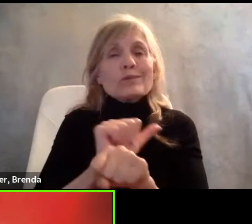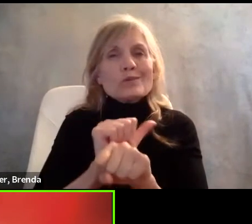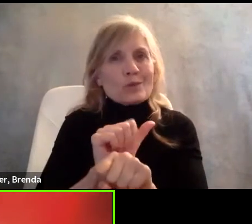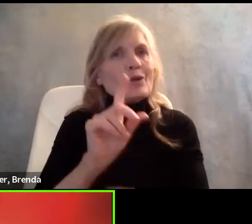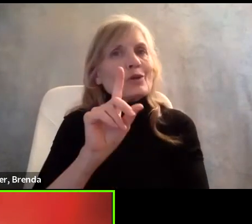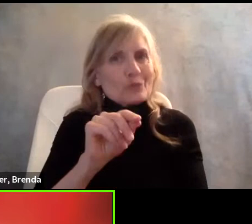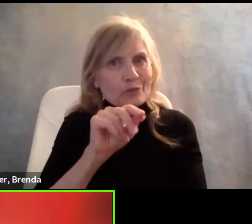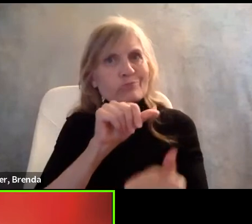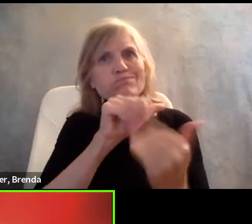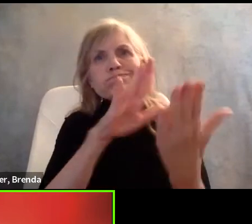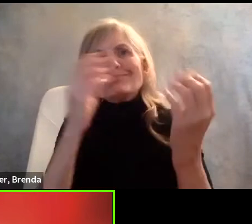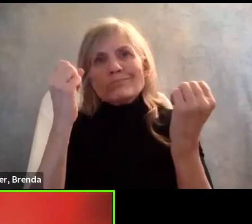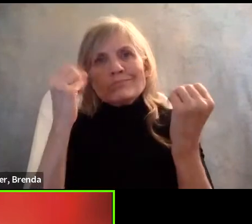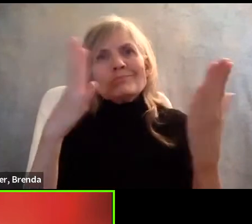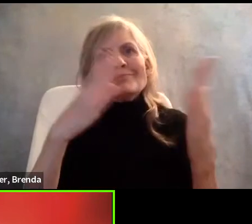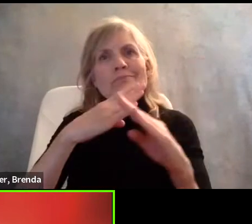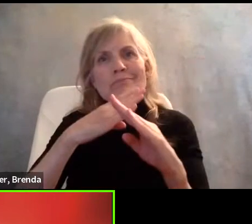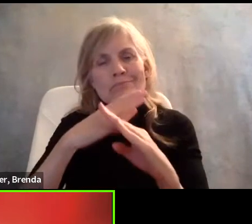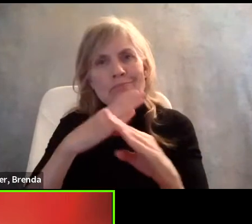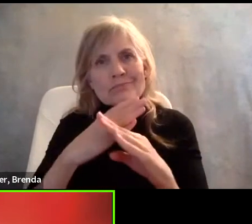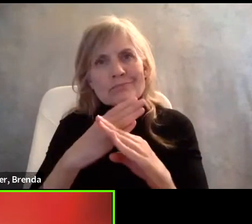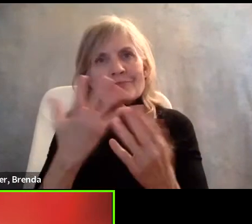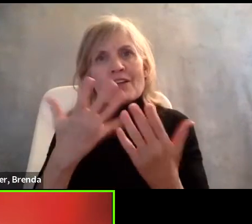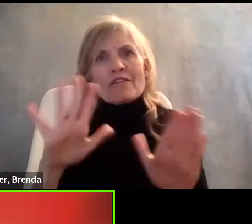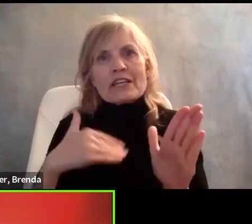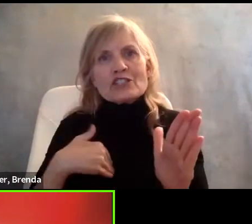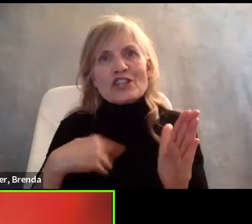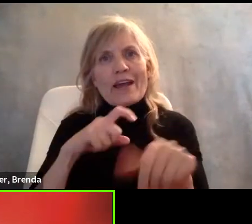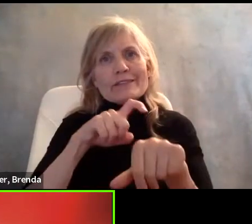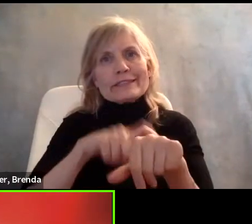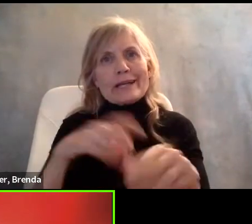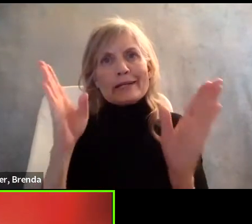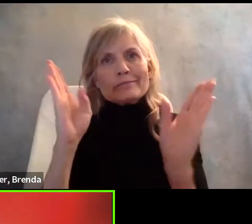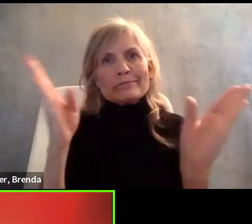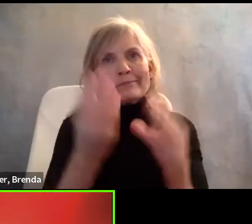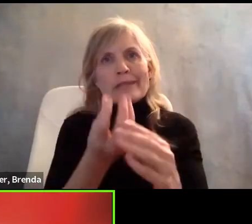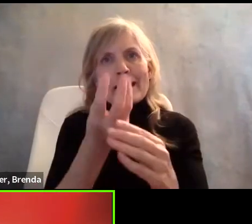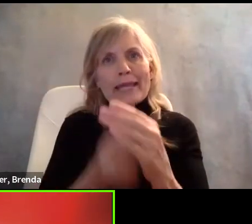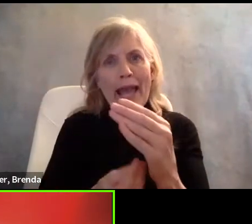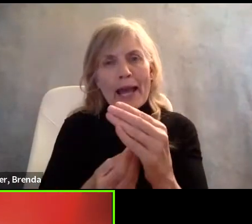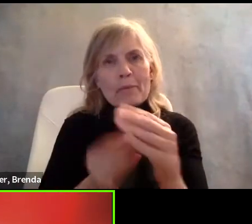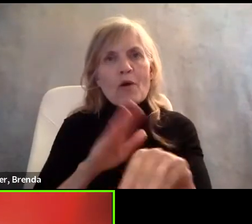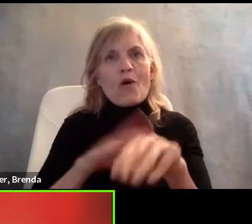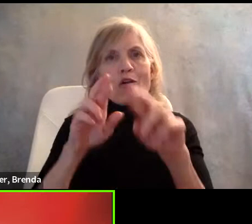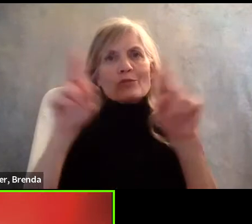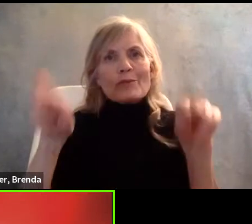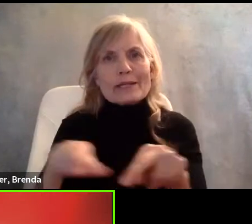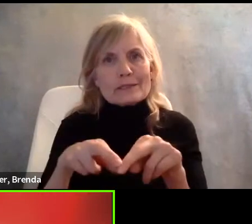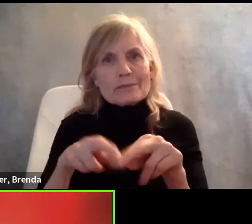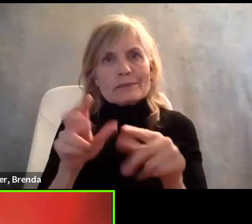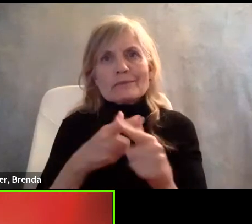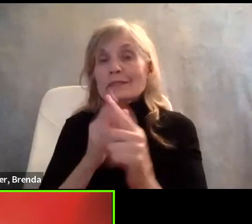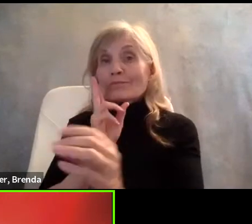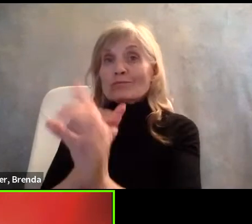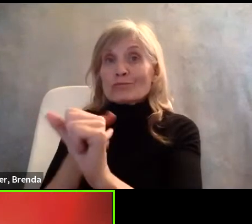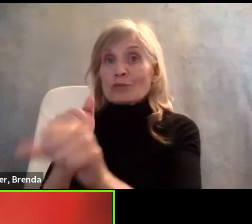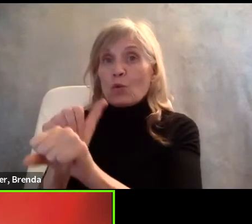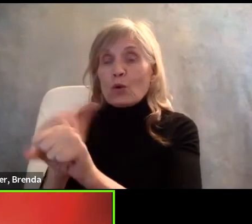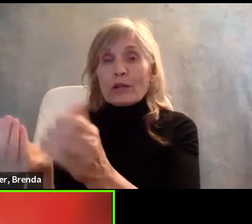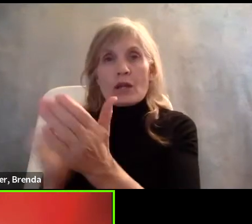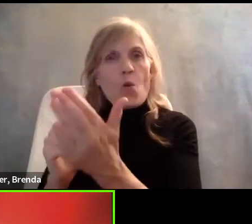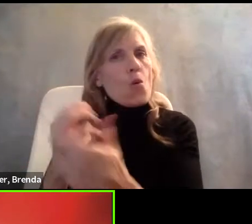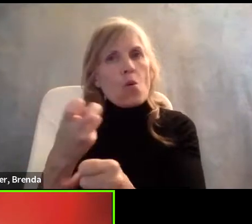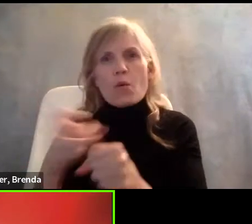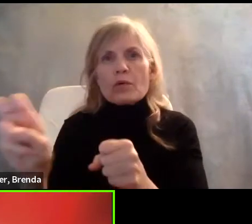barriers in terms of once they have a gap on their record or their resume, getting back in. And there can be a lot of